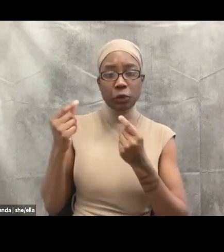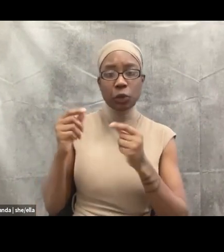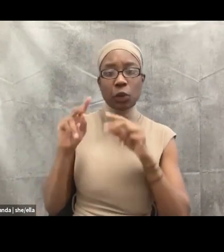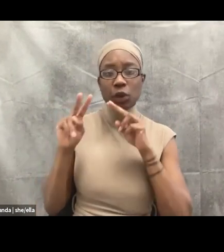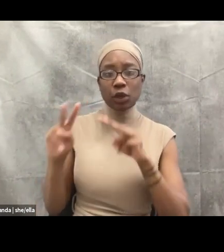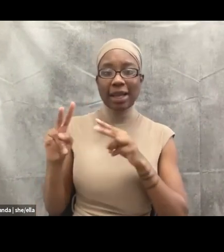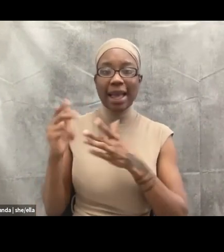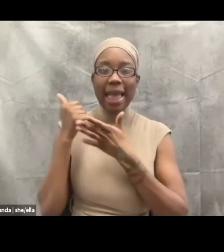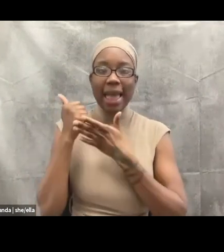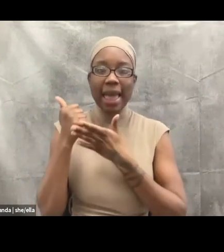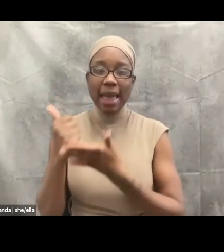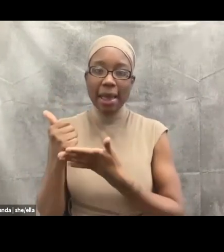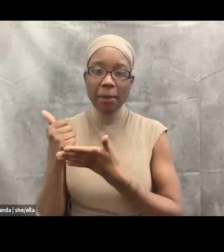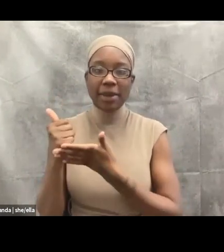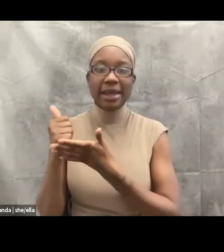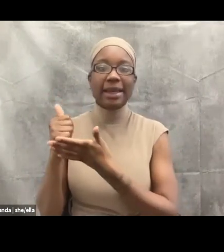Stacey Friedenthal.